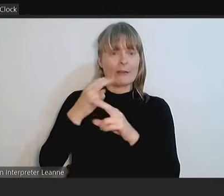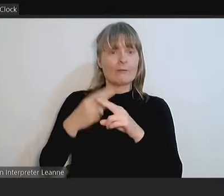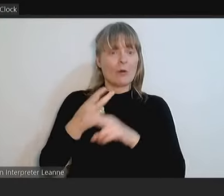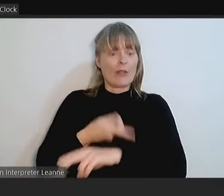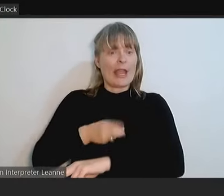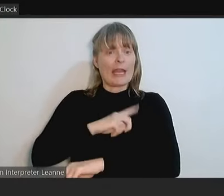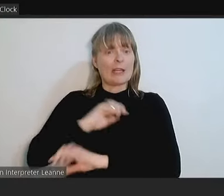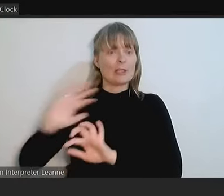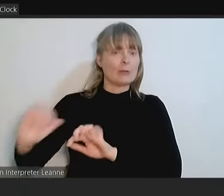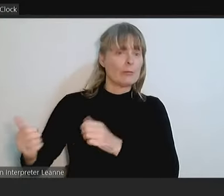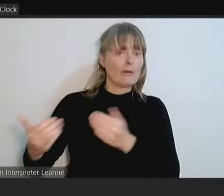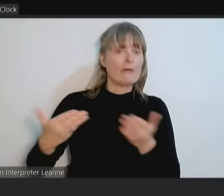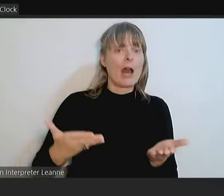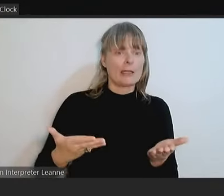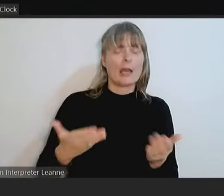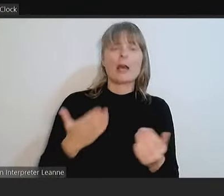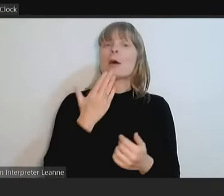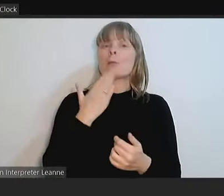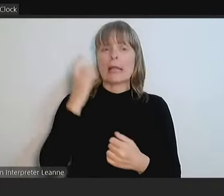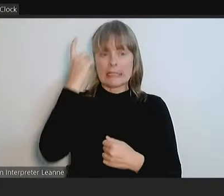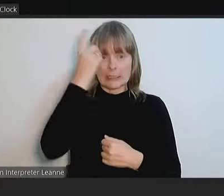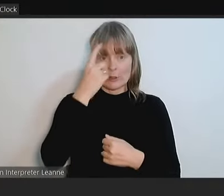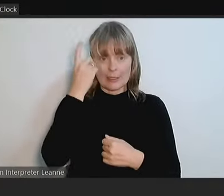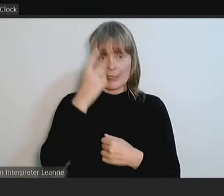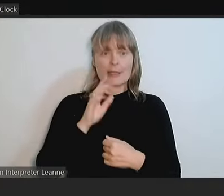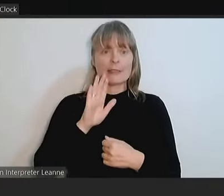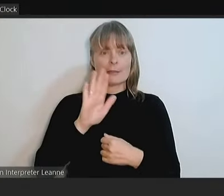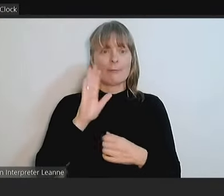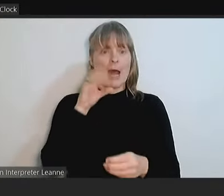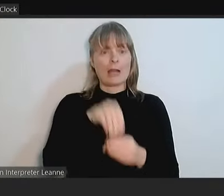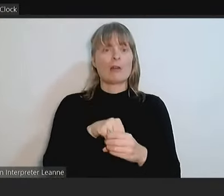deliver the process. Please consider this as part of your process.